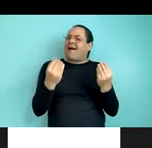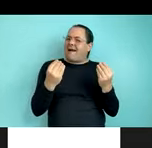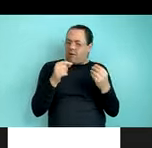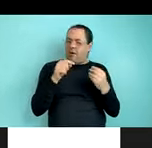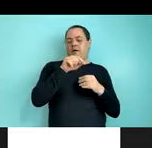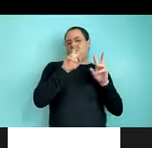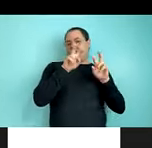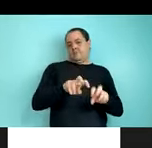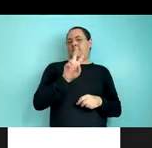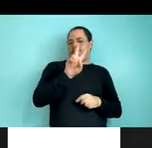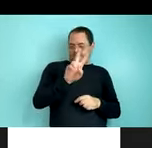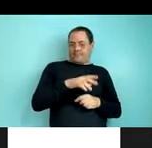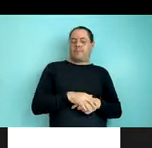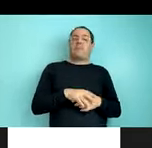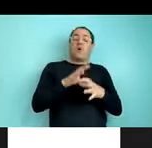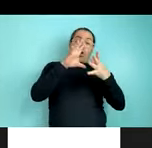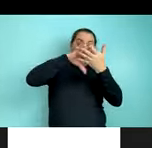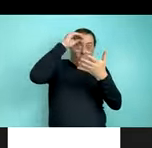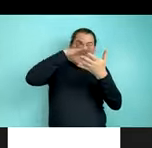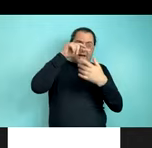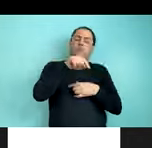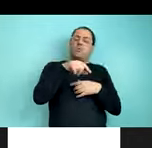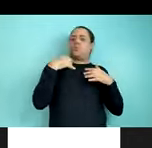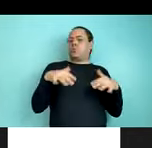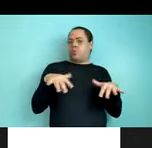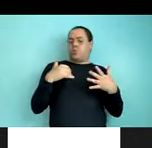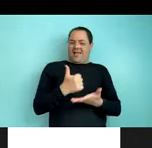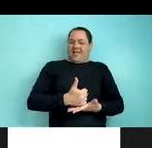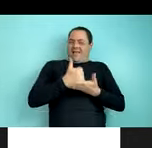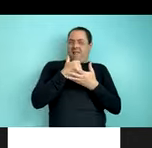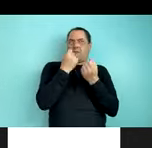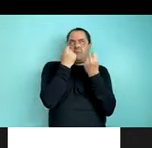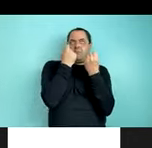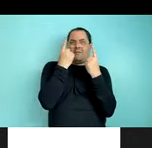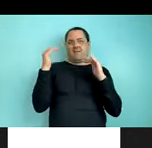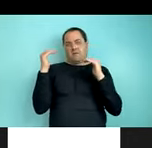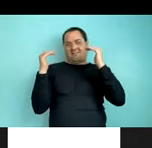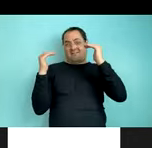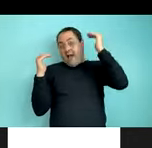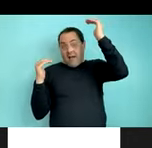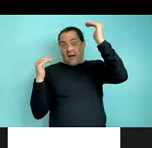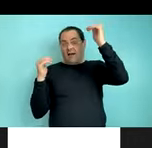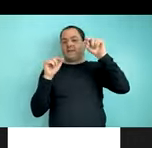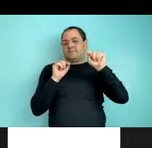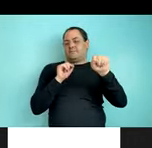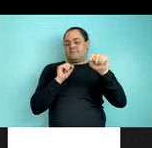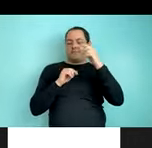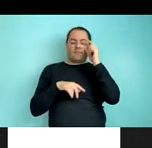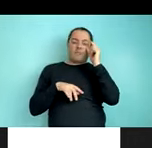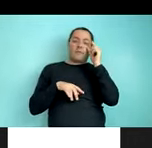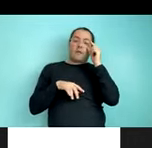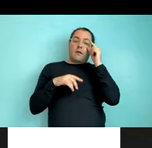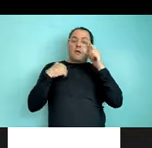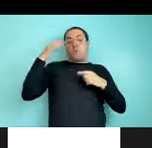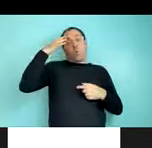And learning here seems to be a good candidate for helping us to explain that stronger bias in NSL cohorts because we know from prior